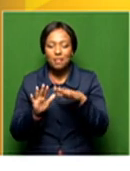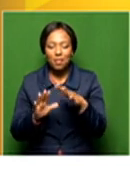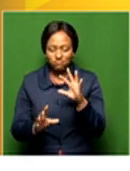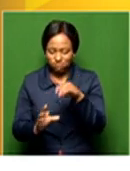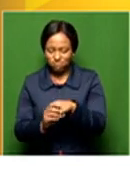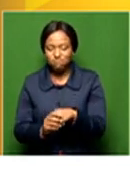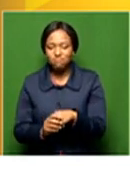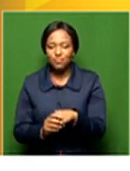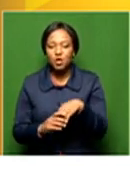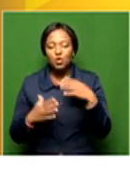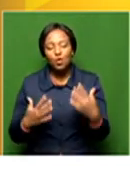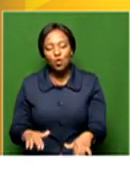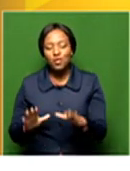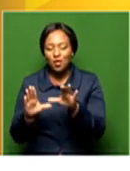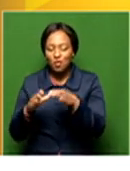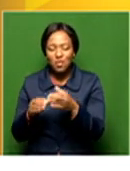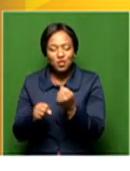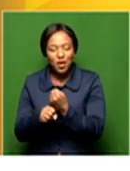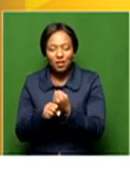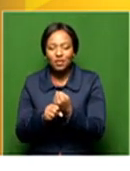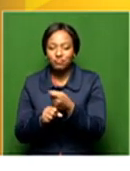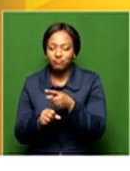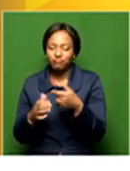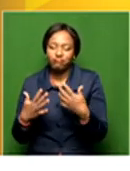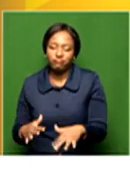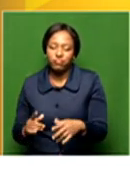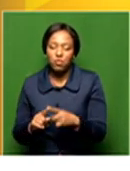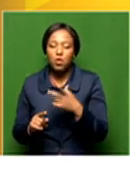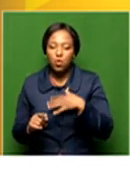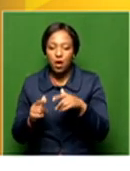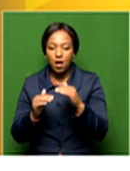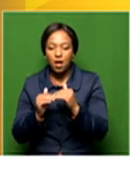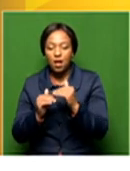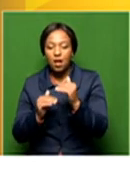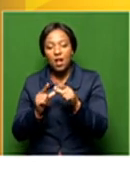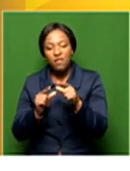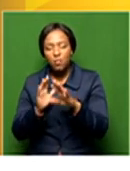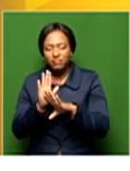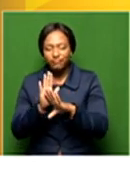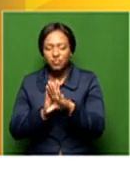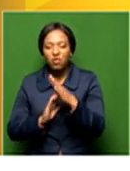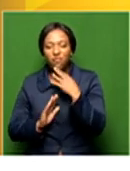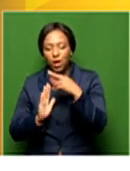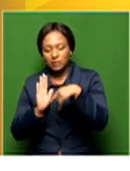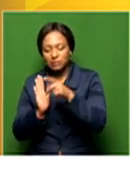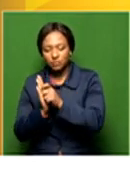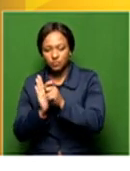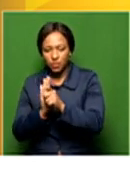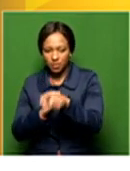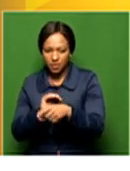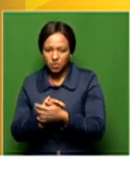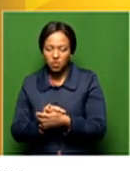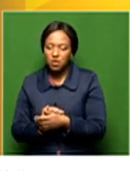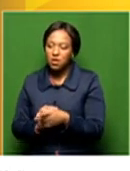amazing grouping to work with. And like I said, we really do need to increase the levels of literacy in the country. Okay. Let's talk about our